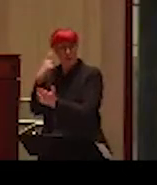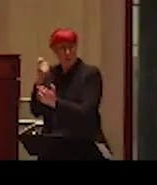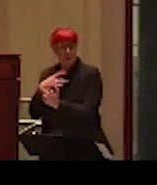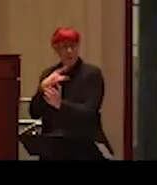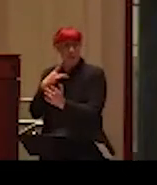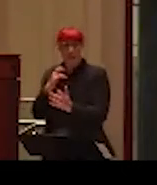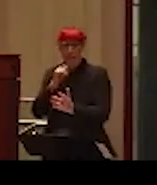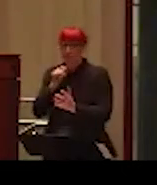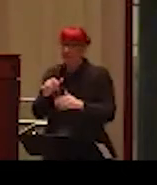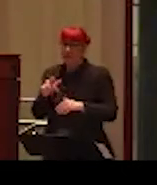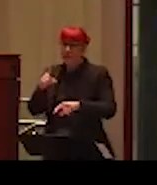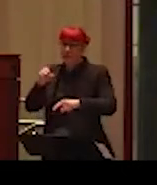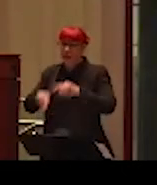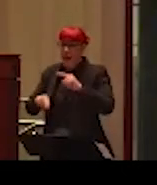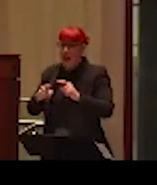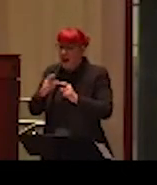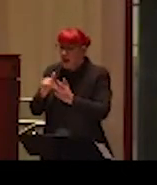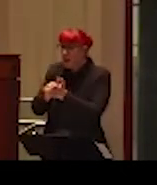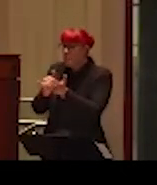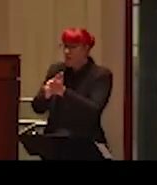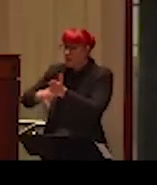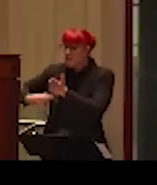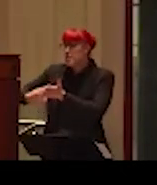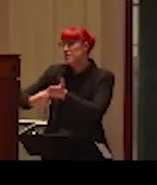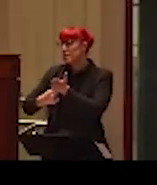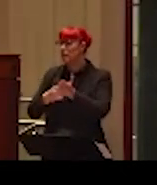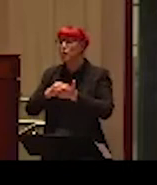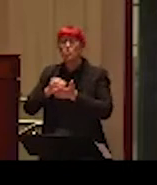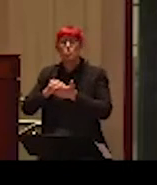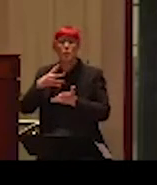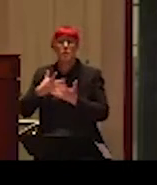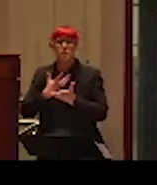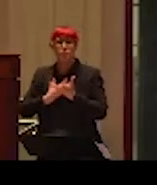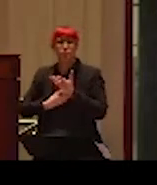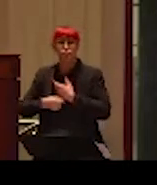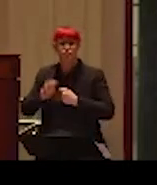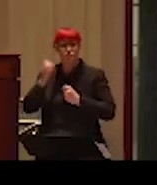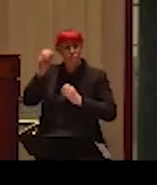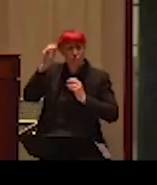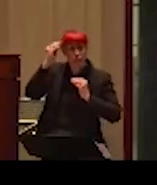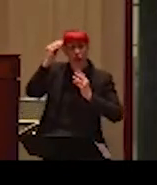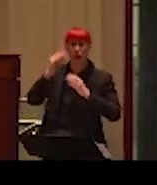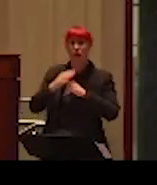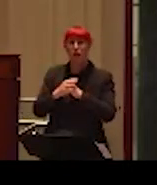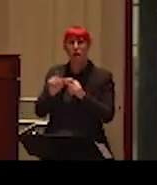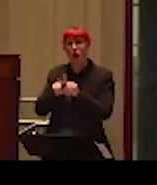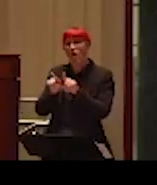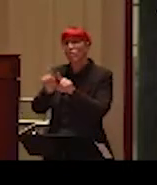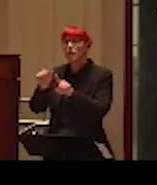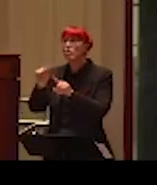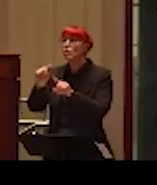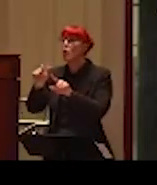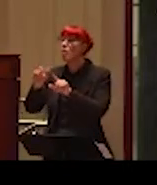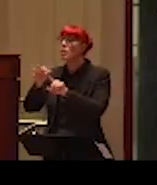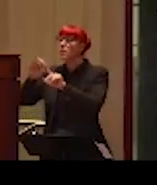even off campus. Students may practice self-censoring, and we hear about outside speakers being disinvited and events being